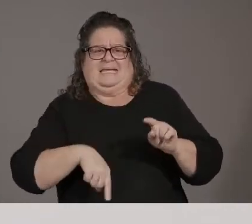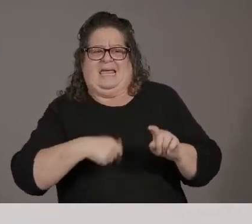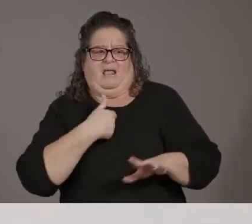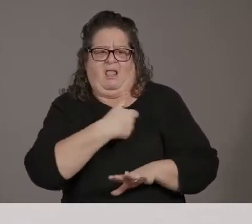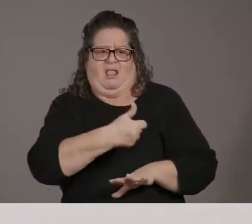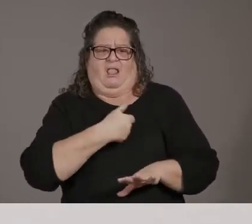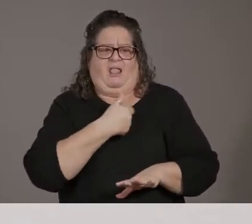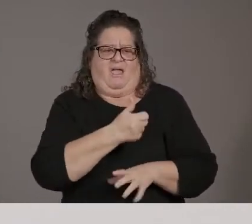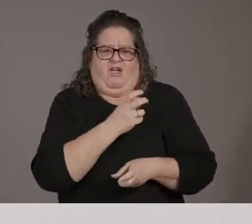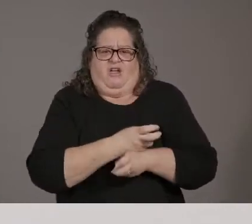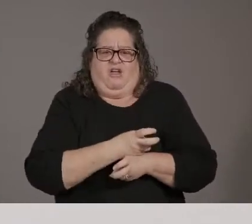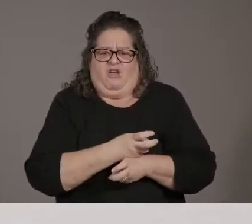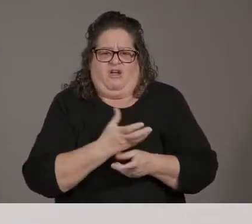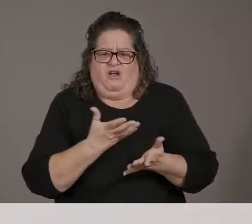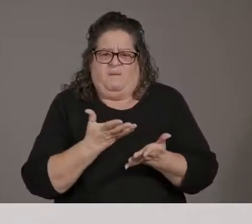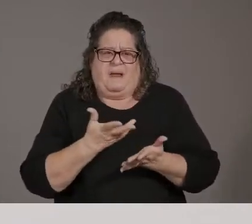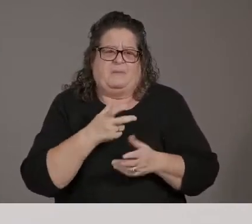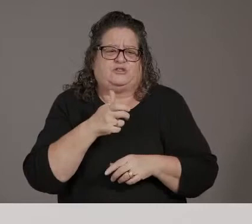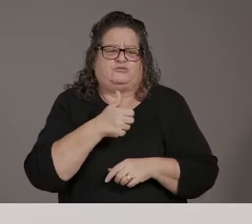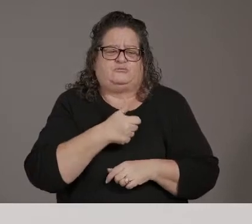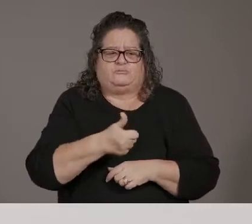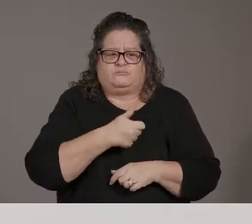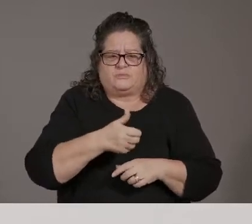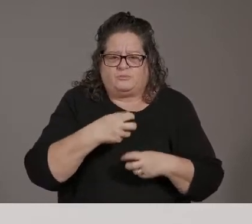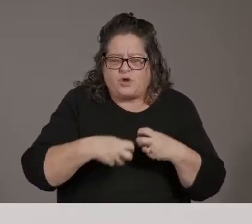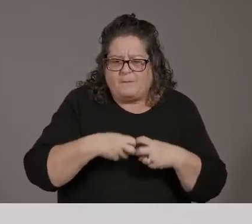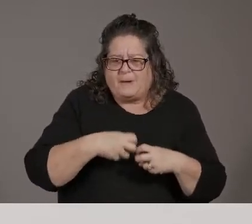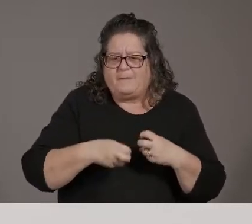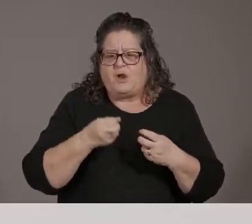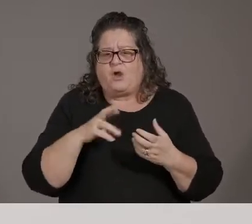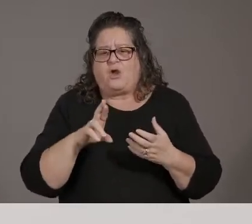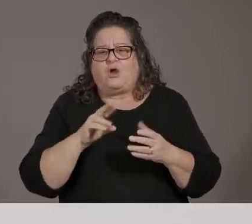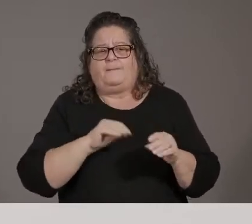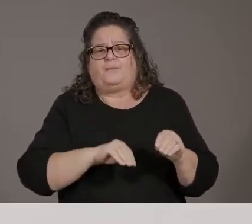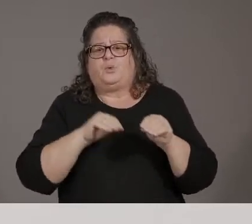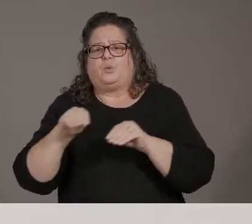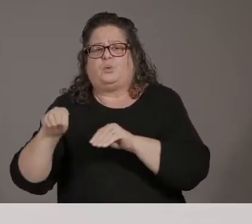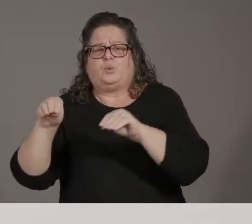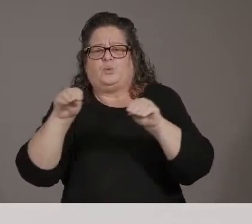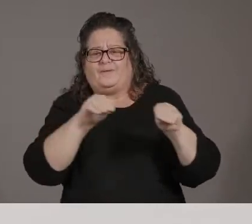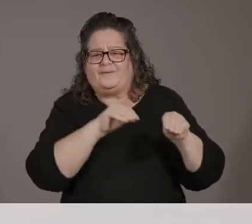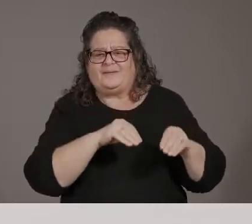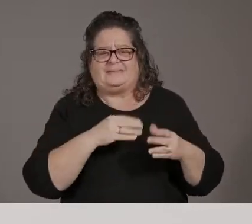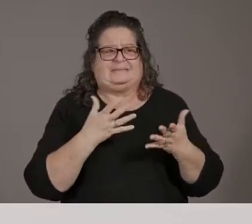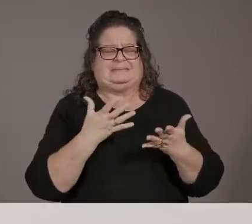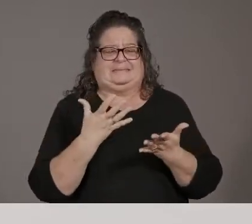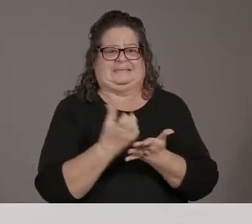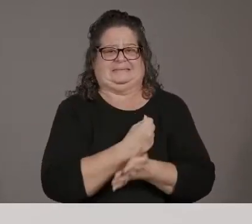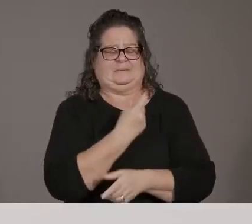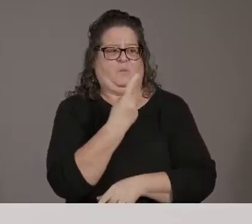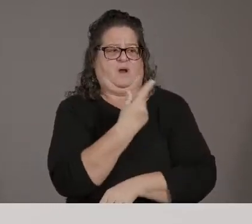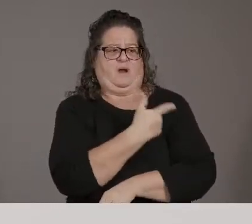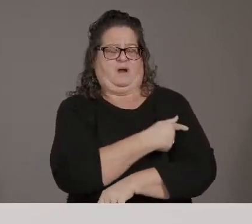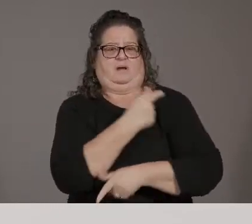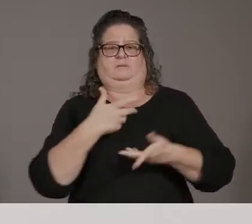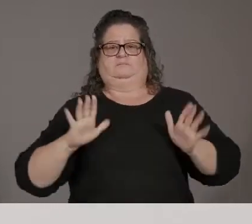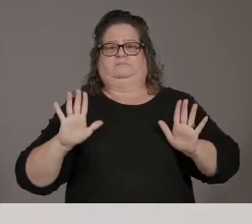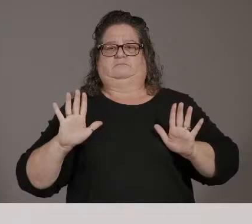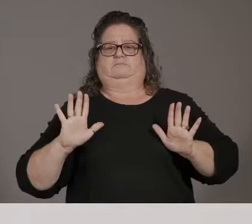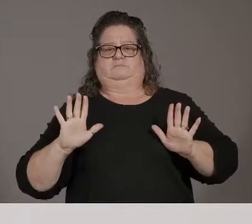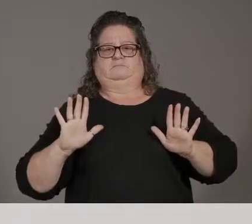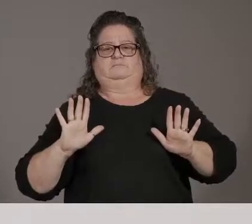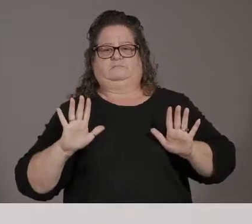mobility issues or they may move on and you just want to get them vaccinated. Um, but we're not looking at prioritizing the vulnerable